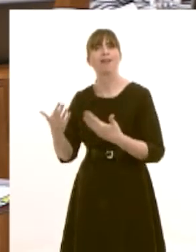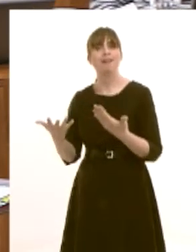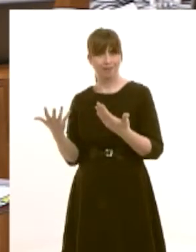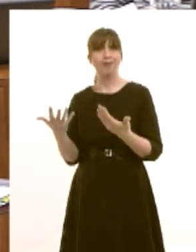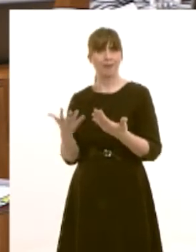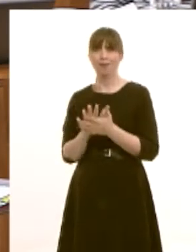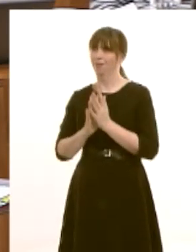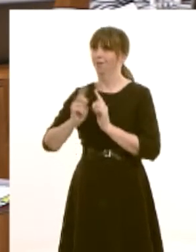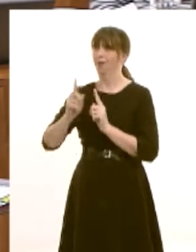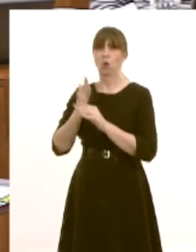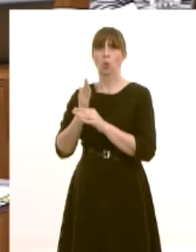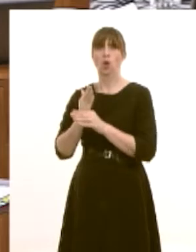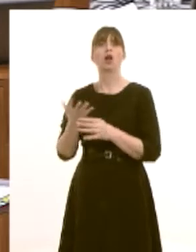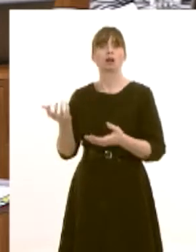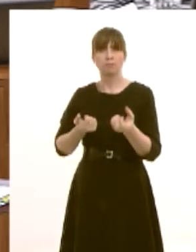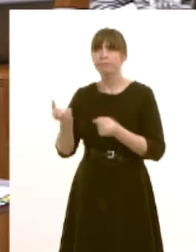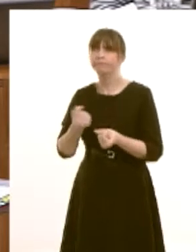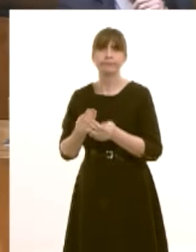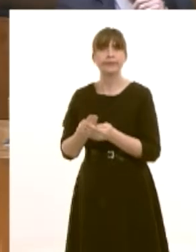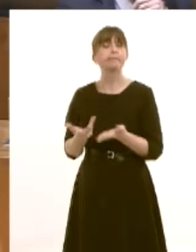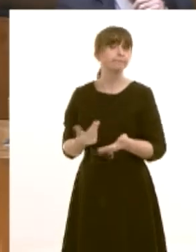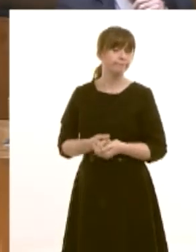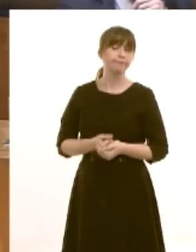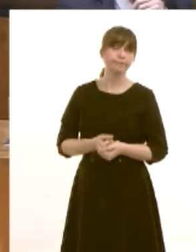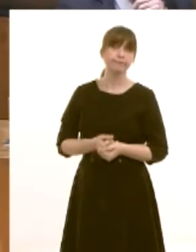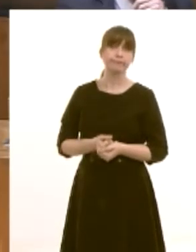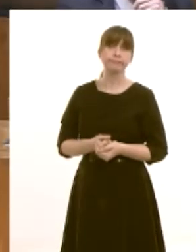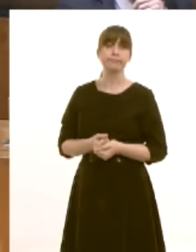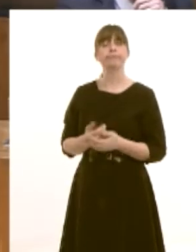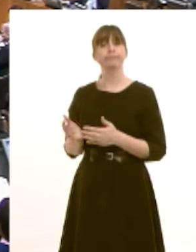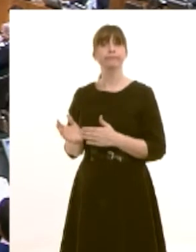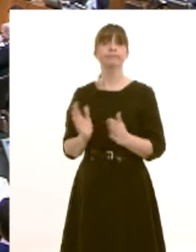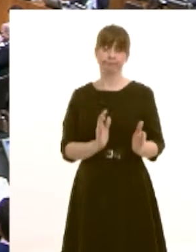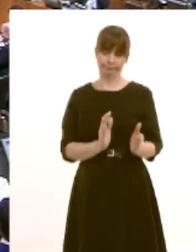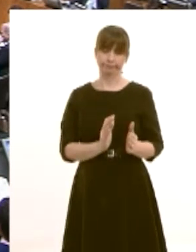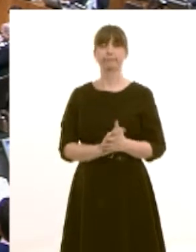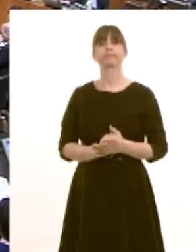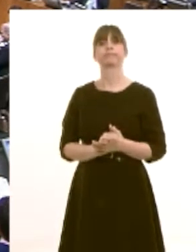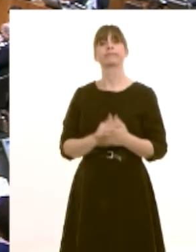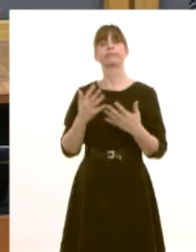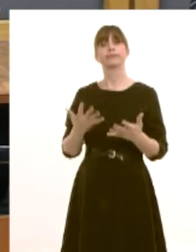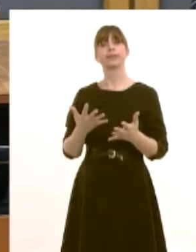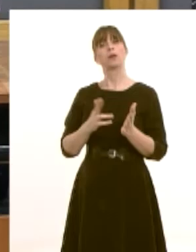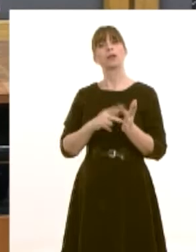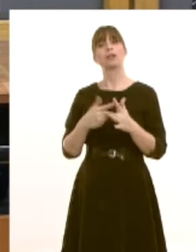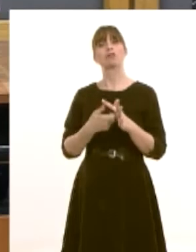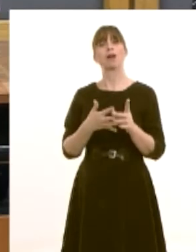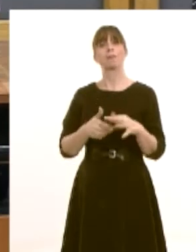that they're able to get to work and raise their own incomes and those their families we now move back to questions on the paper and question three is nick ramsey